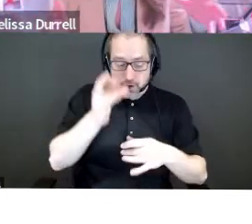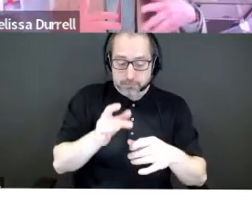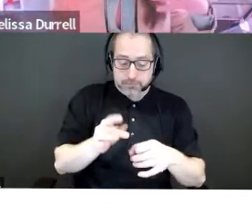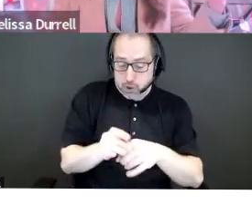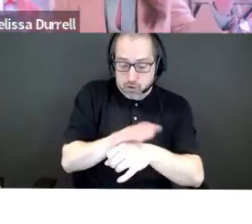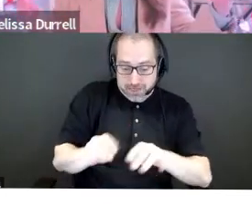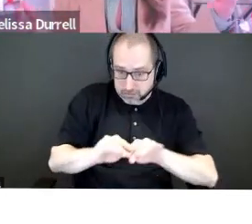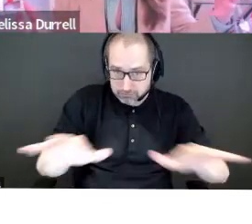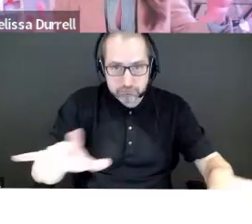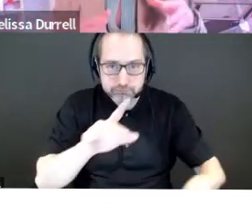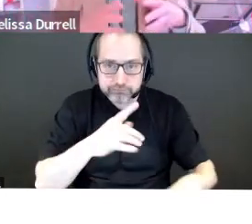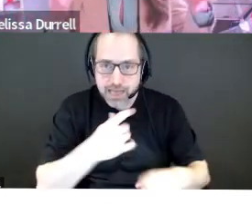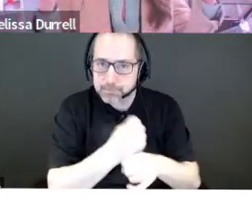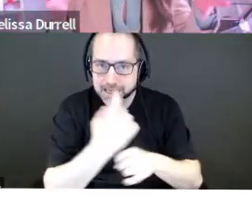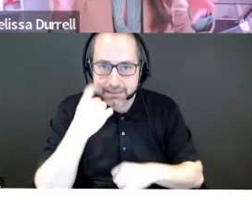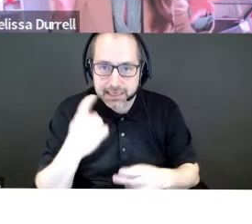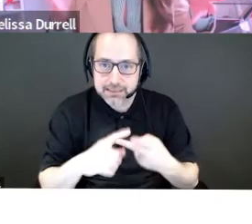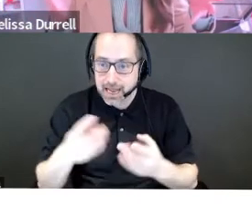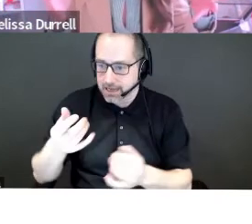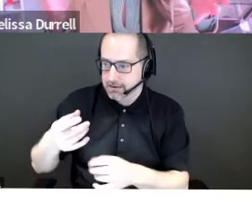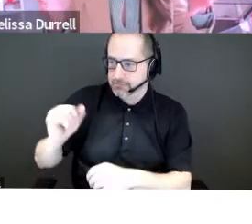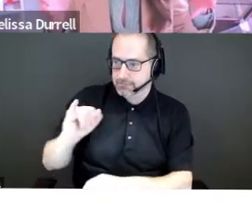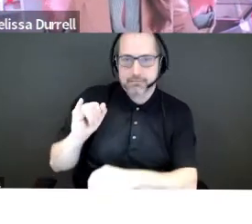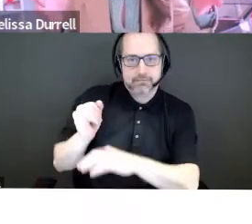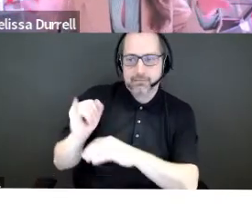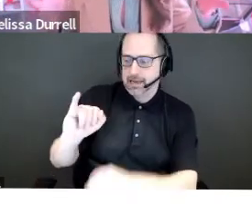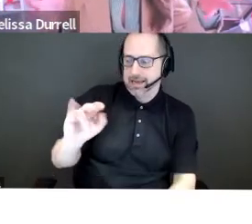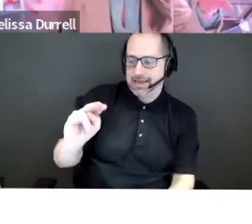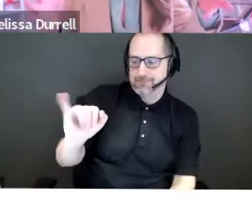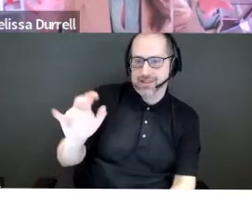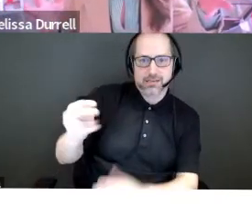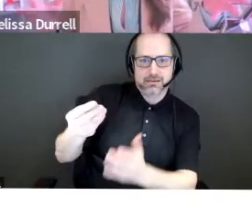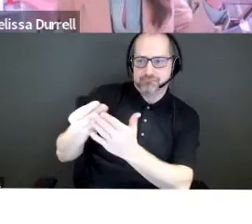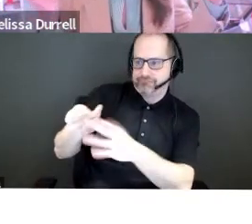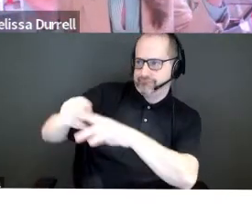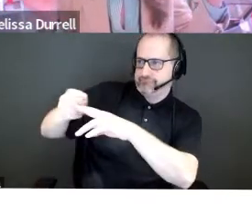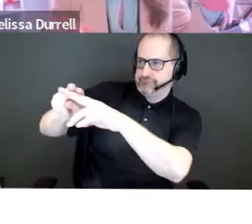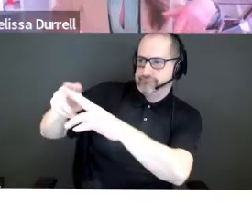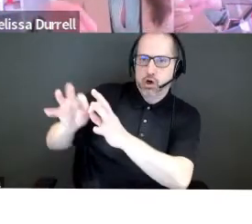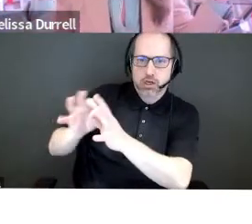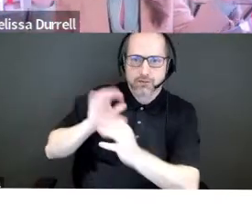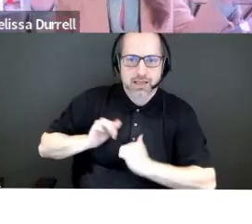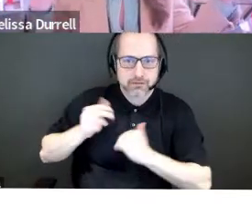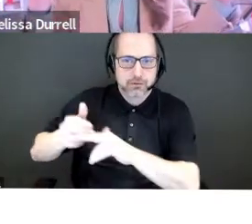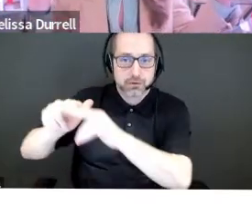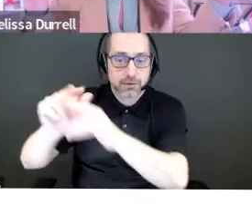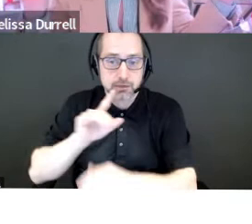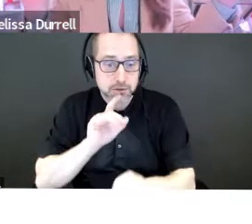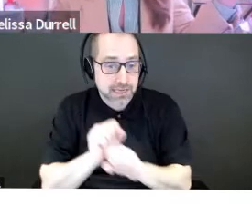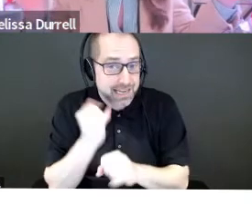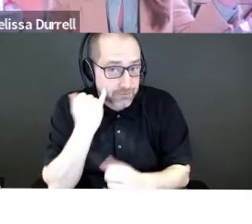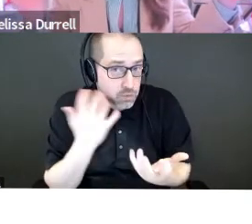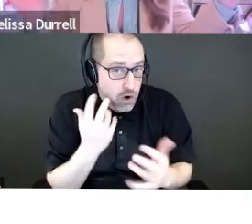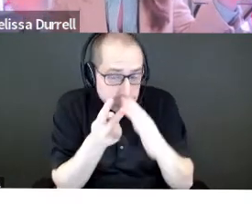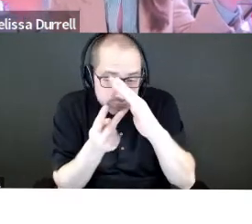impacting the way our financials are looking these days. So it's okay if you want to be a little bit more conservative with your financials. I mean, frankly, everyone's making over $20